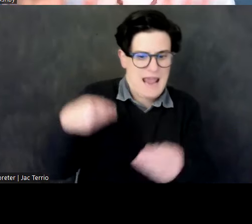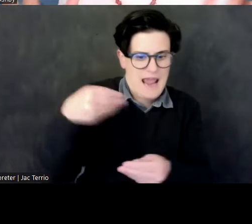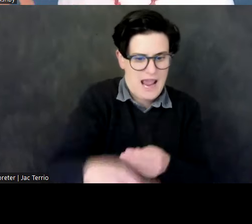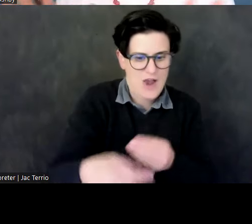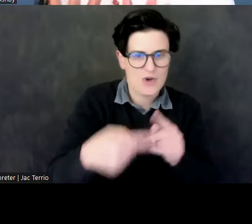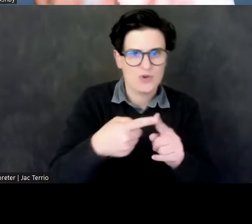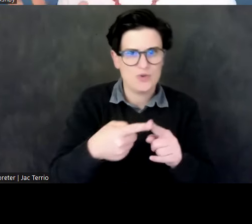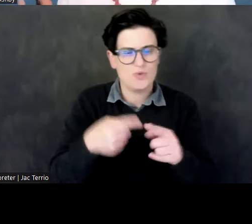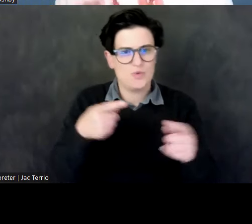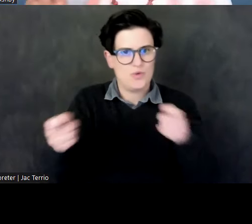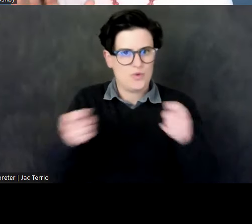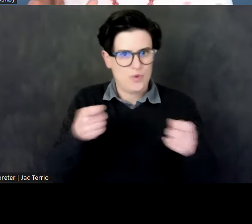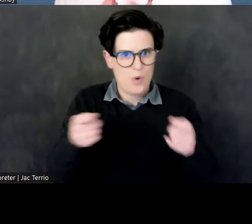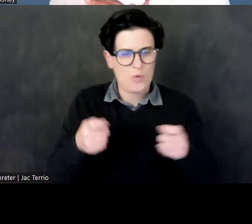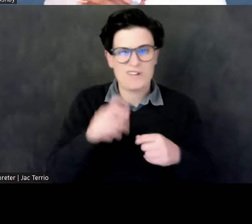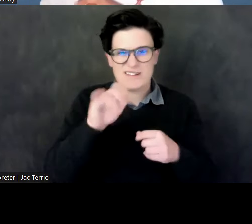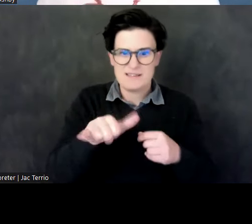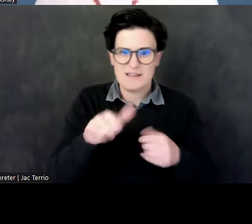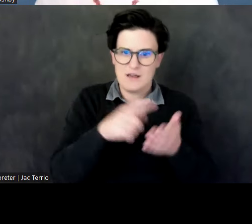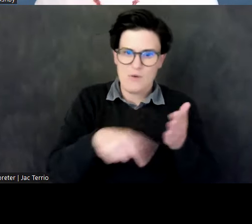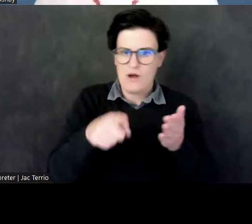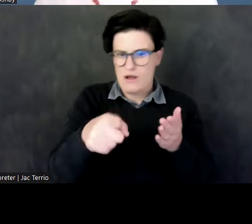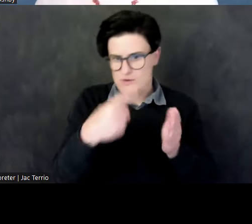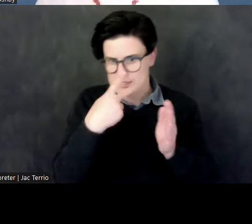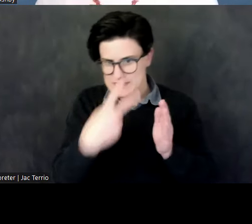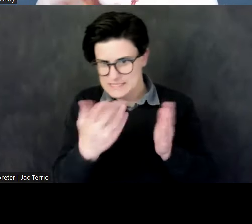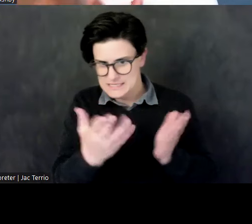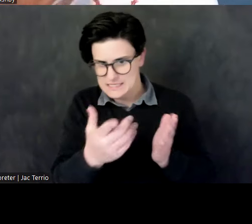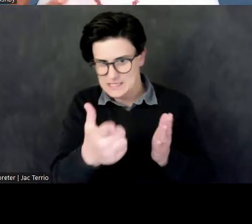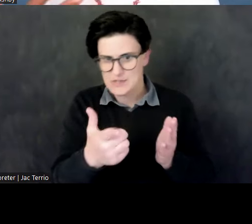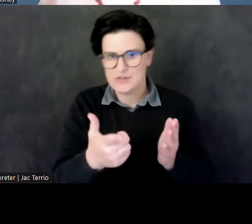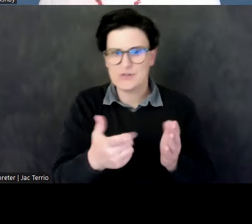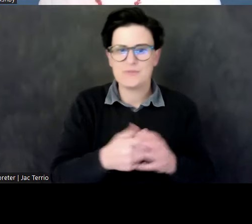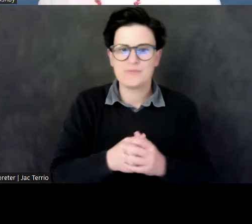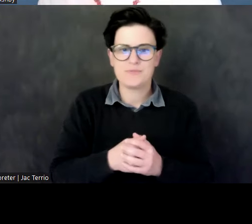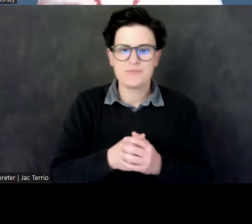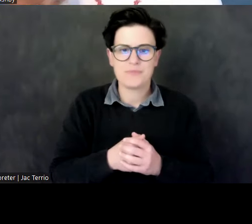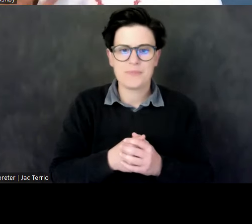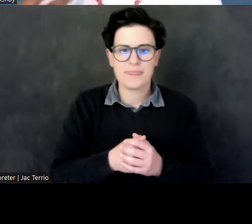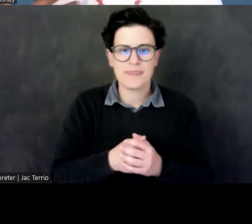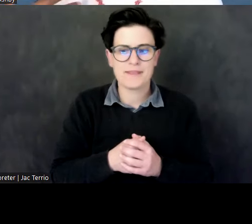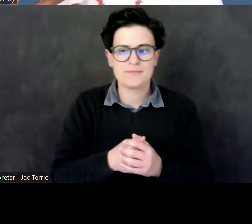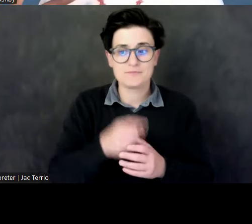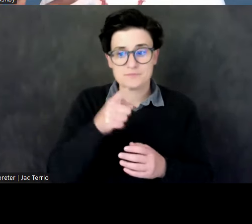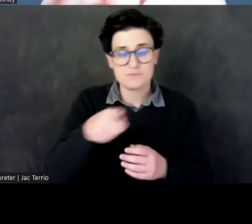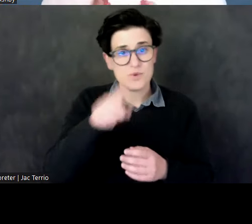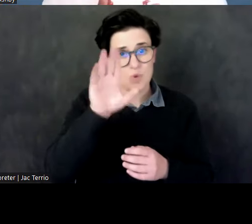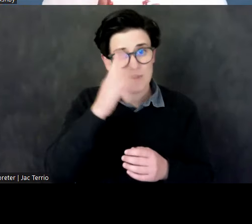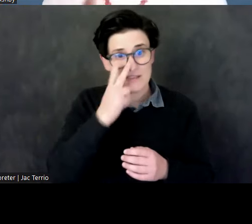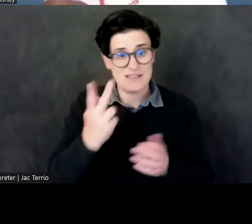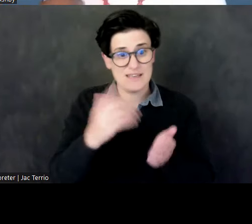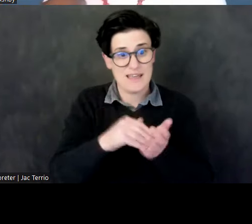what is kind of subtly and tastefully depicted here, and you will see again that Amanitore